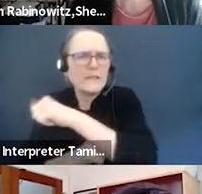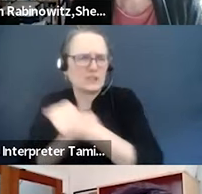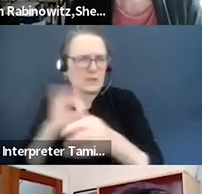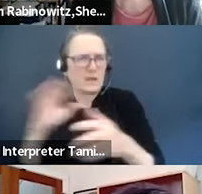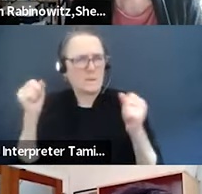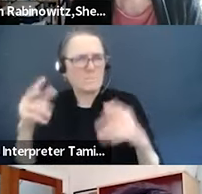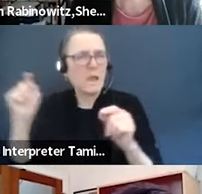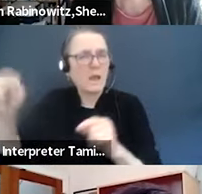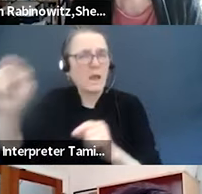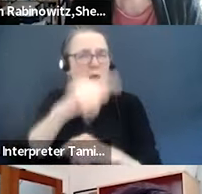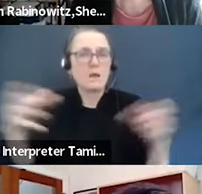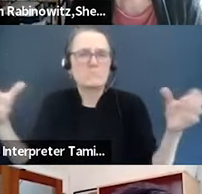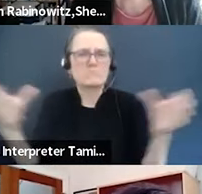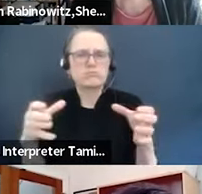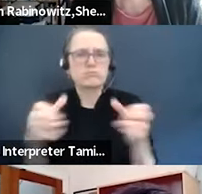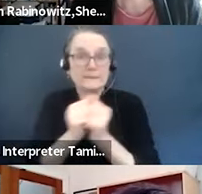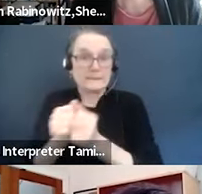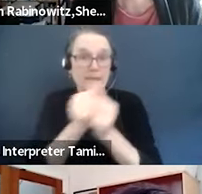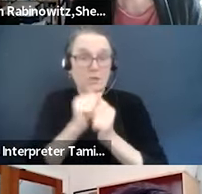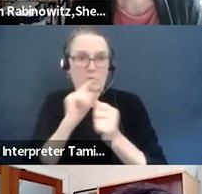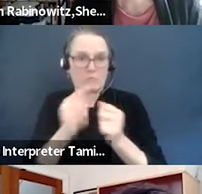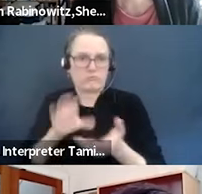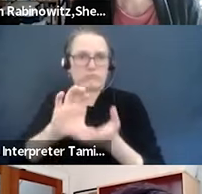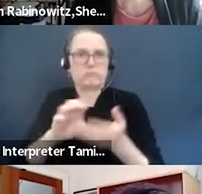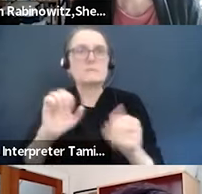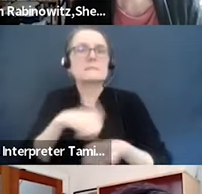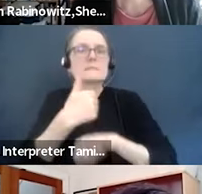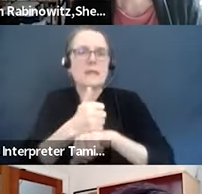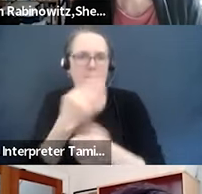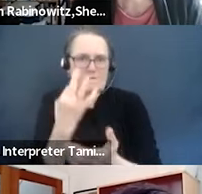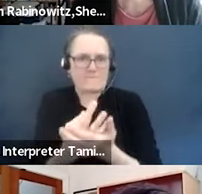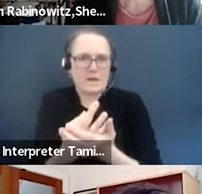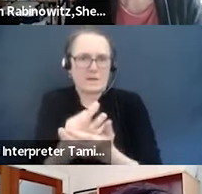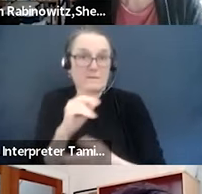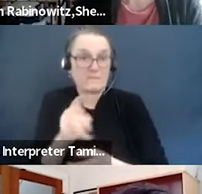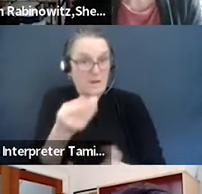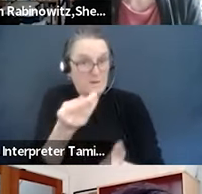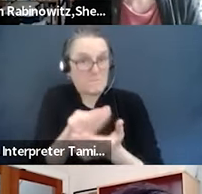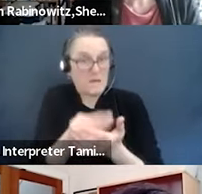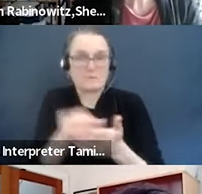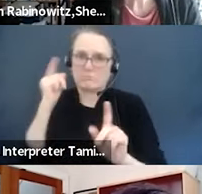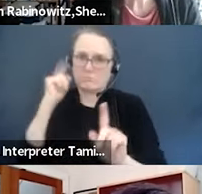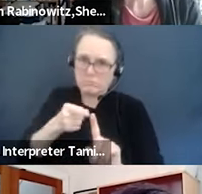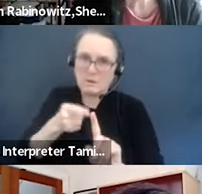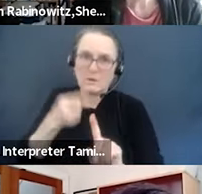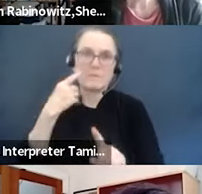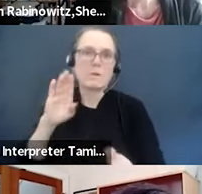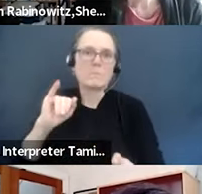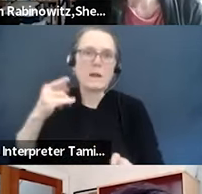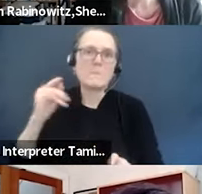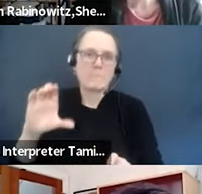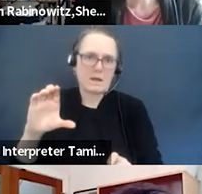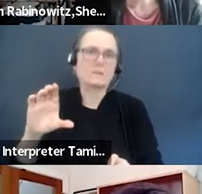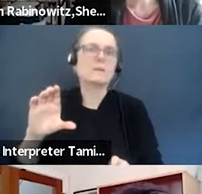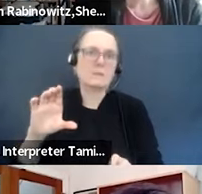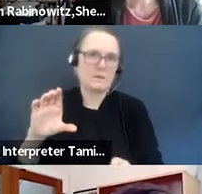designed to support BIPOC organizations and to support the efforts that they have and trust